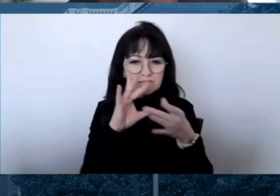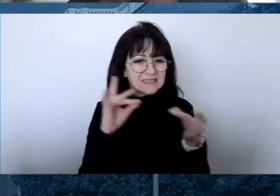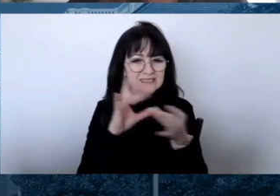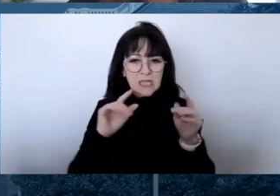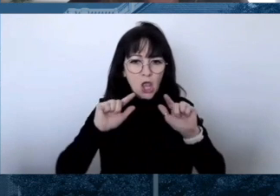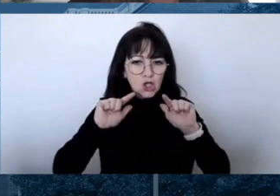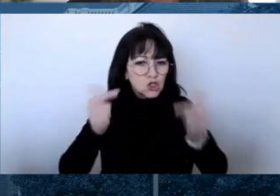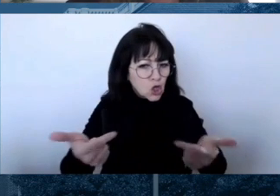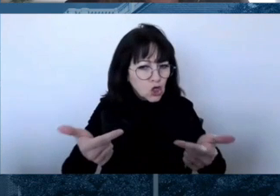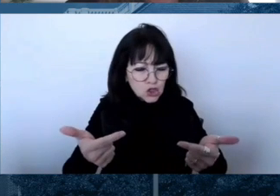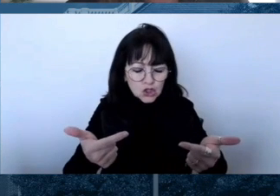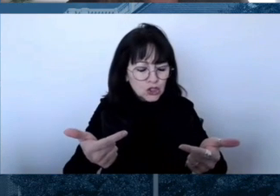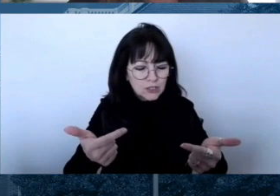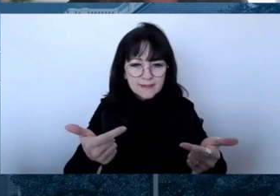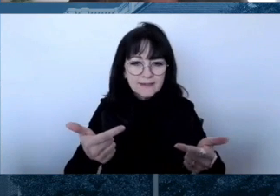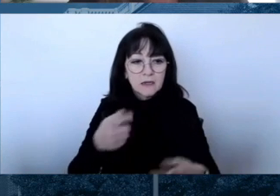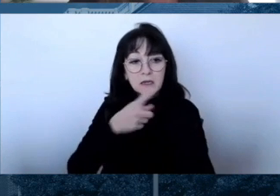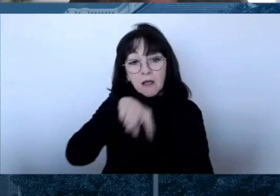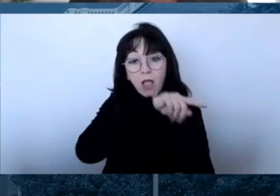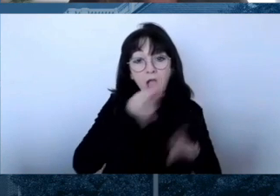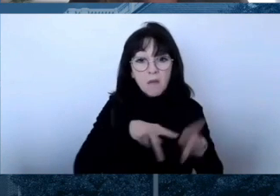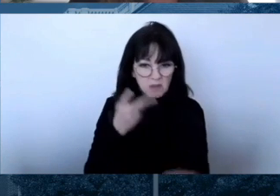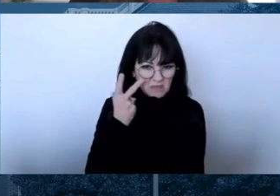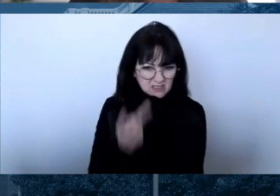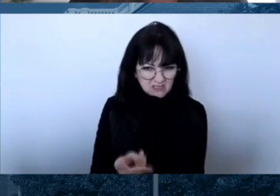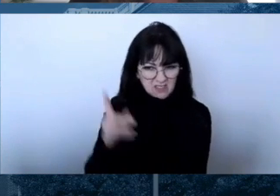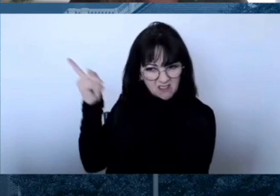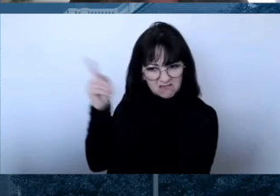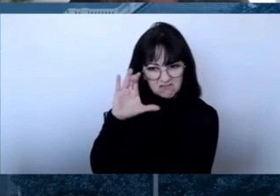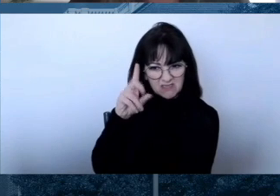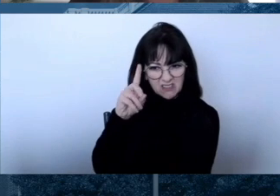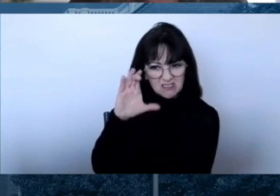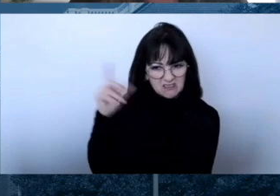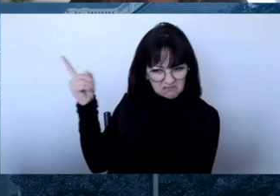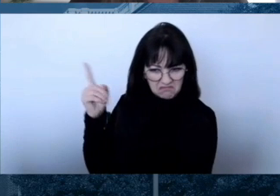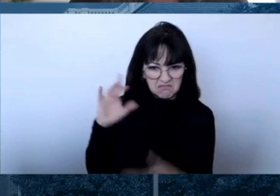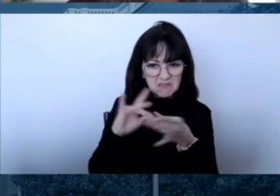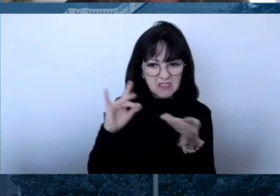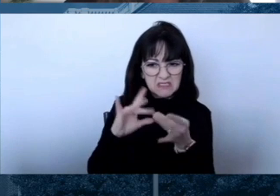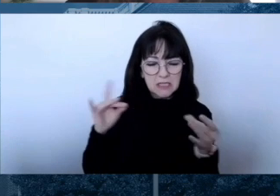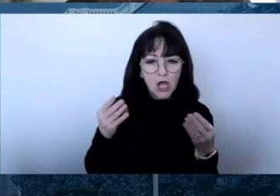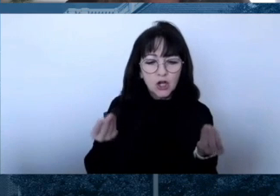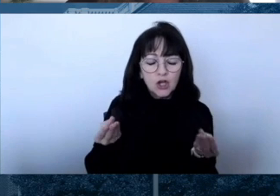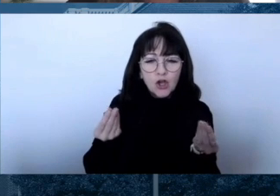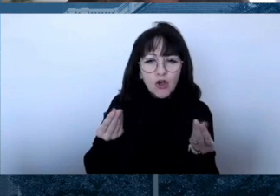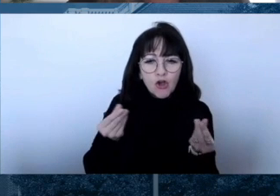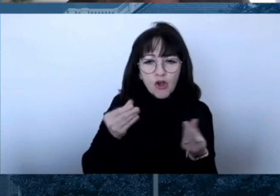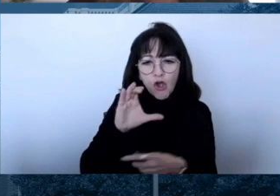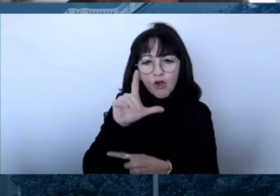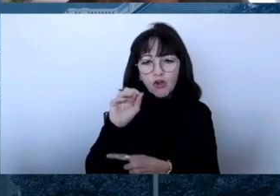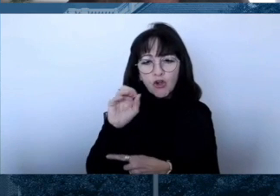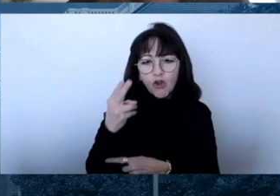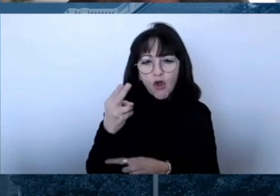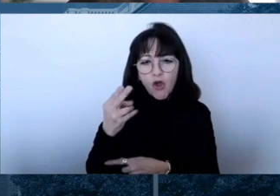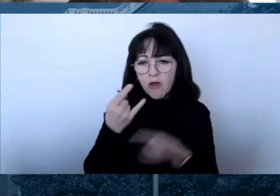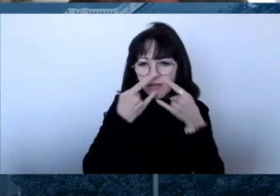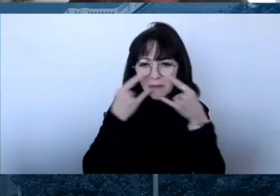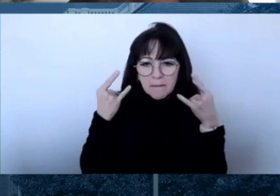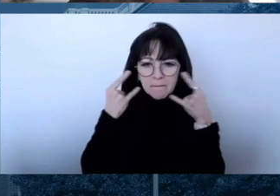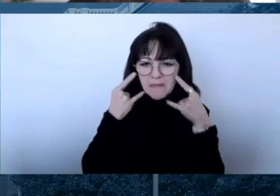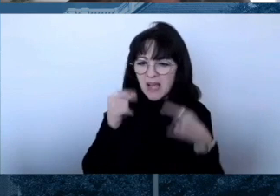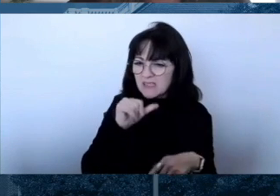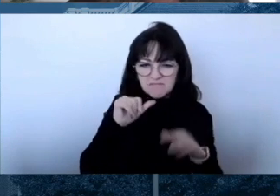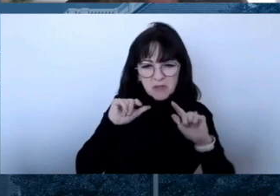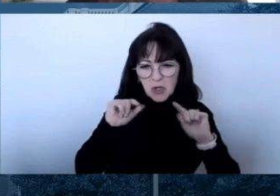they've said. People have gone too far in interpreting CDC's guidance on face masks. They did not say that you